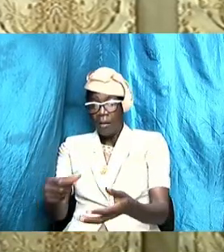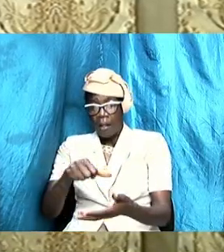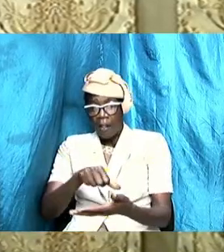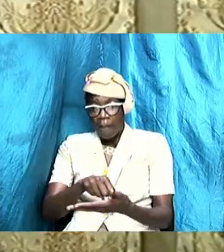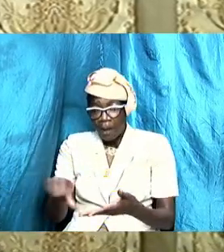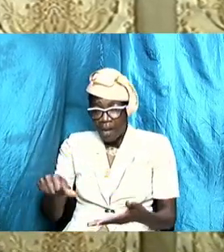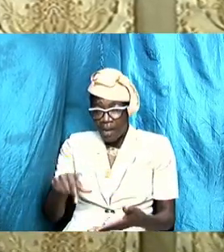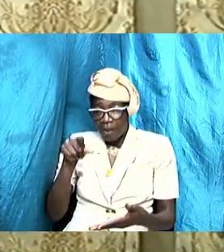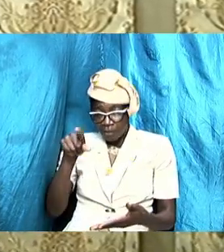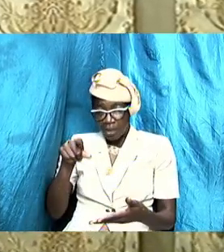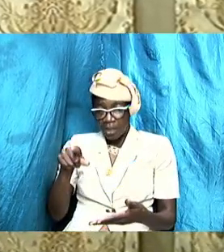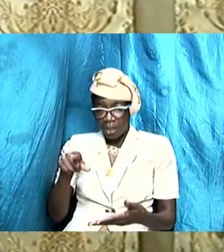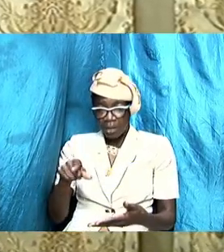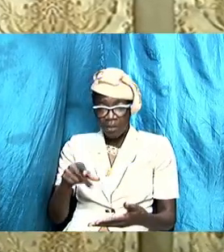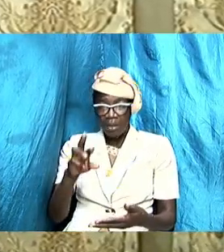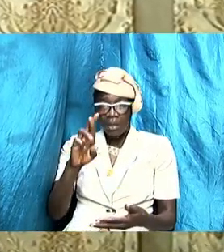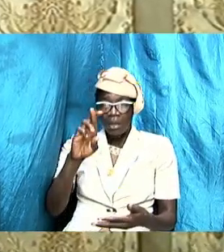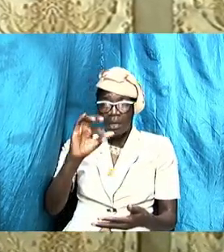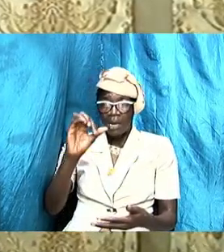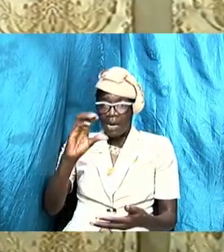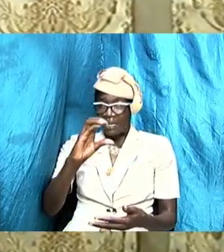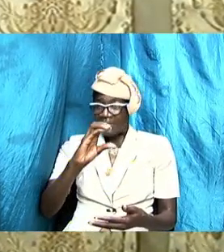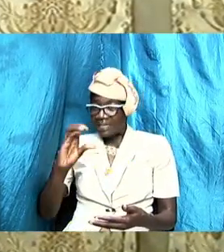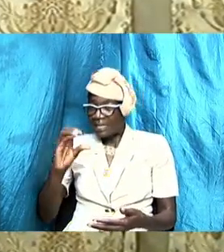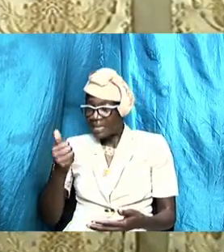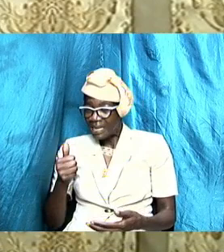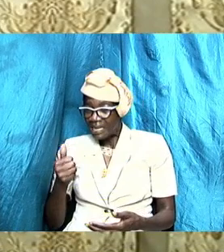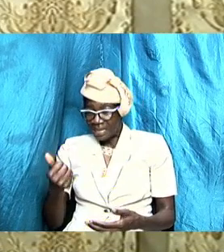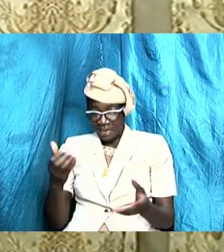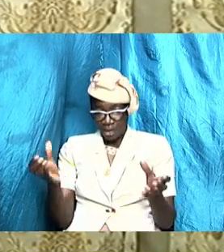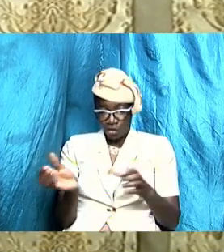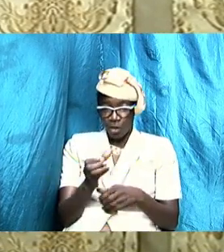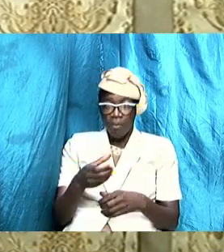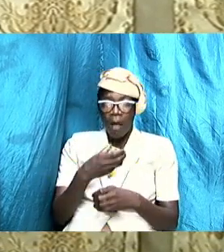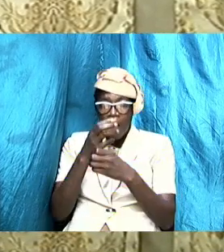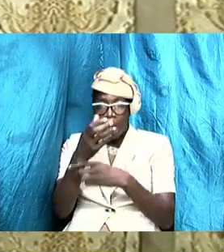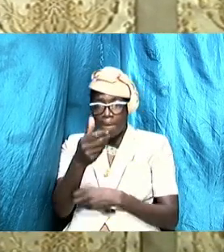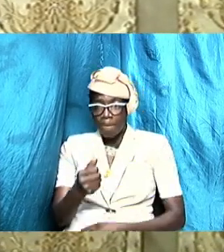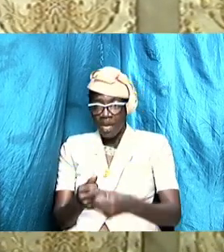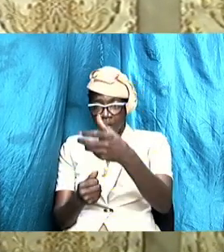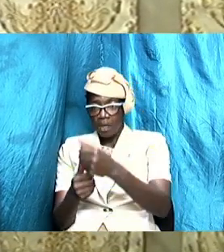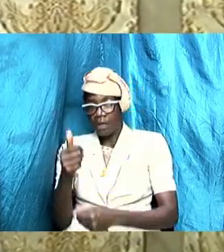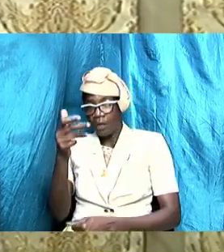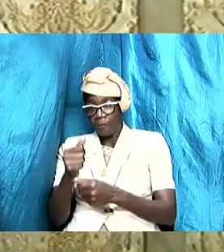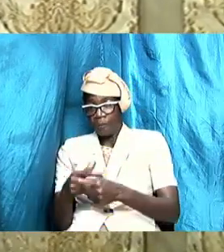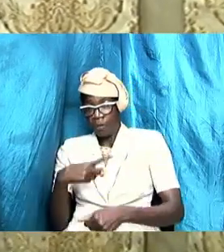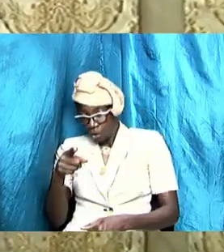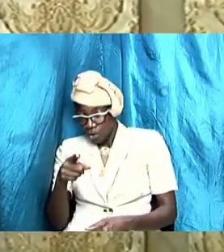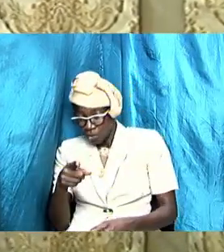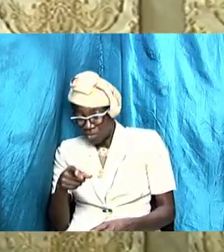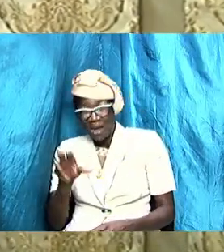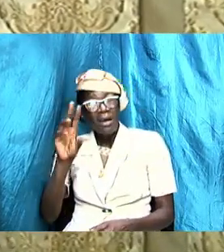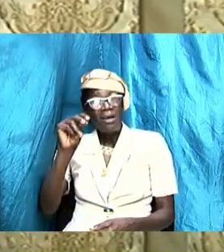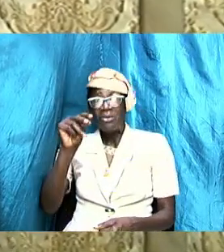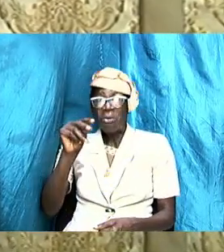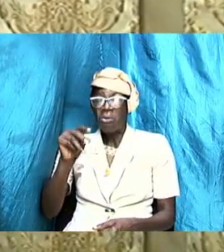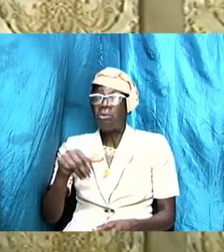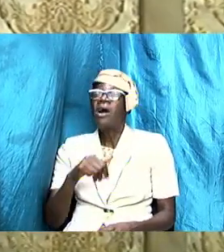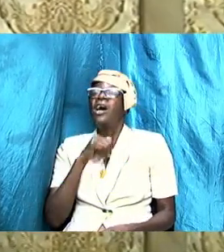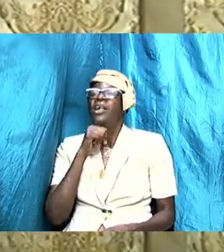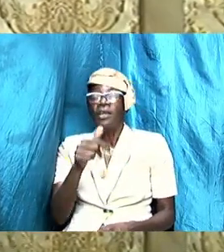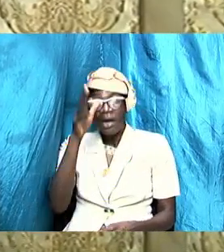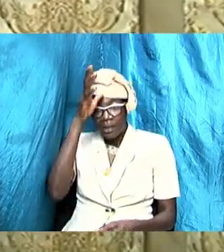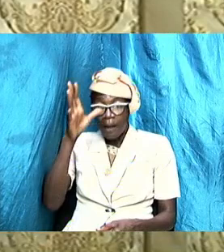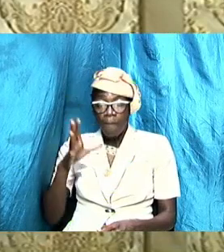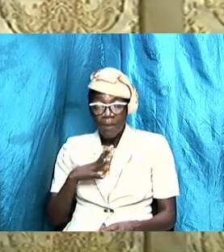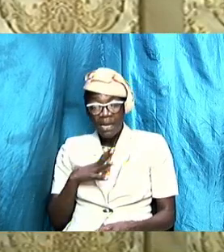and a container of milk and then leave that in the house and say because she earned more makes she buy the rest of things you are not a man that